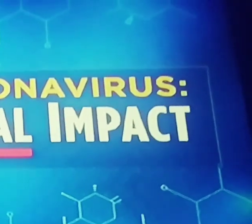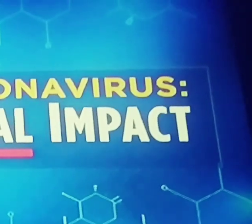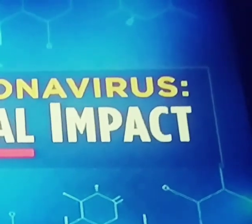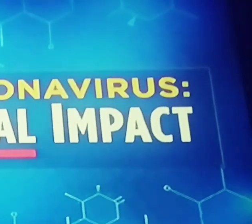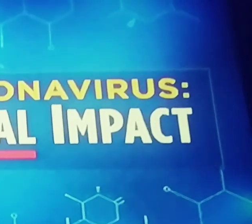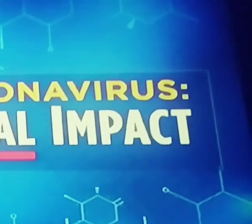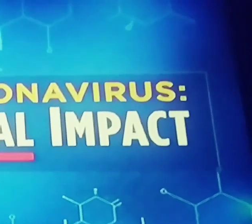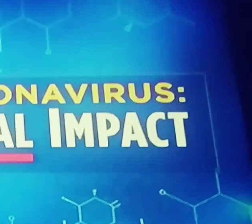go to the lockdown.